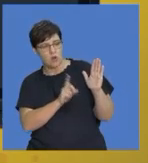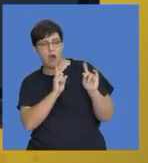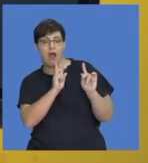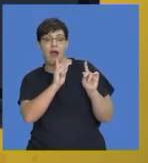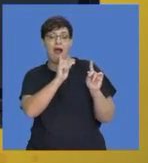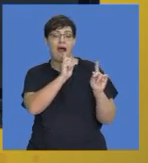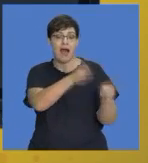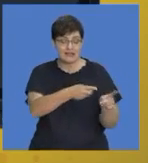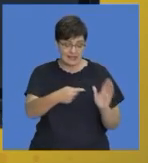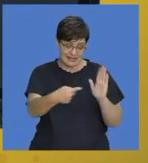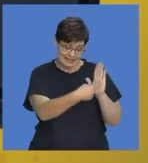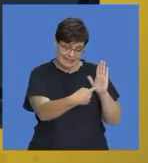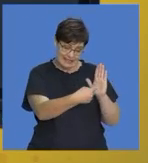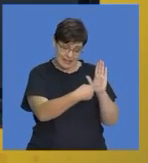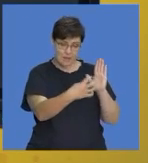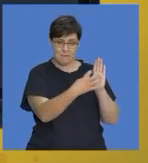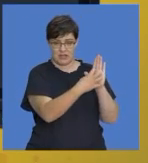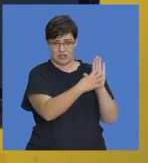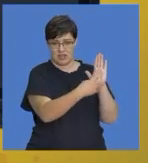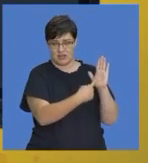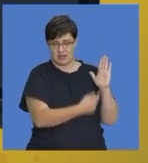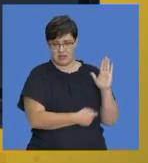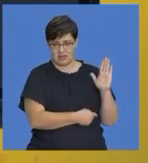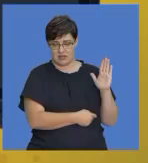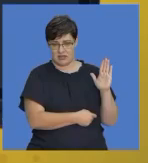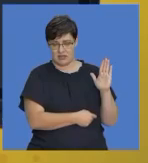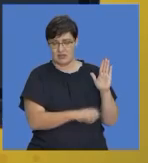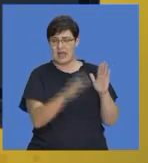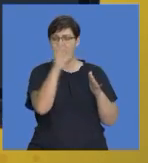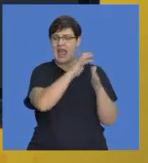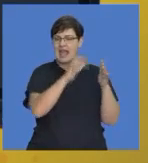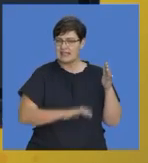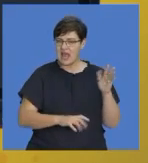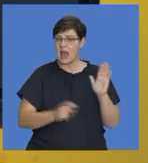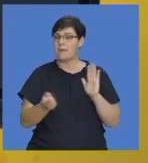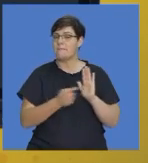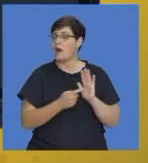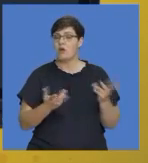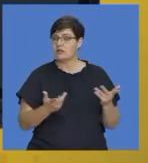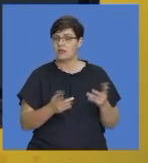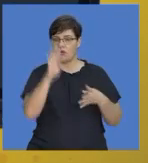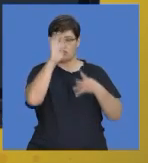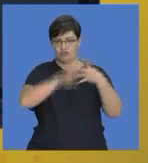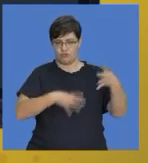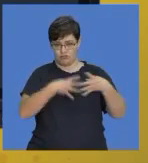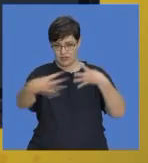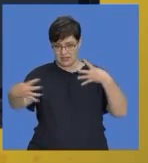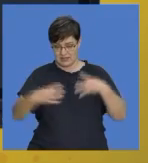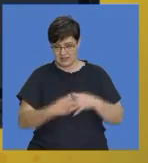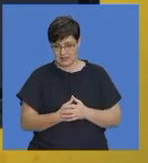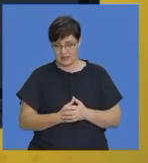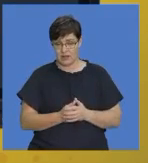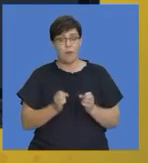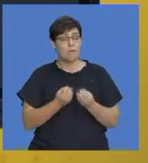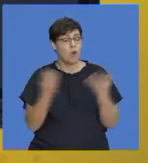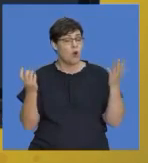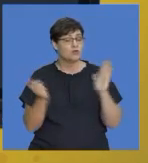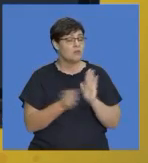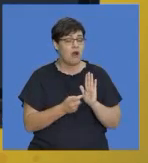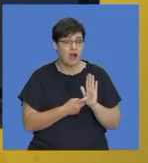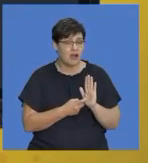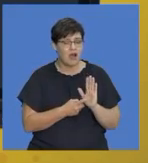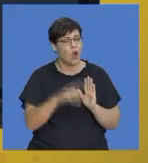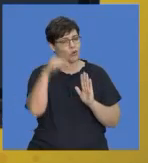picture. Remember, your essay type questions are marked with a rubric and most of the marks go to the content.